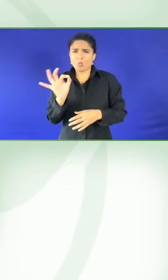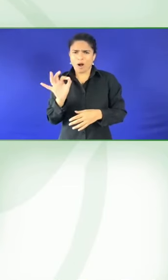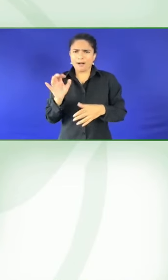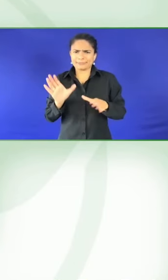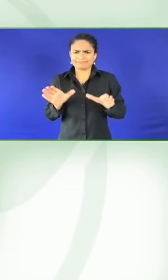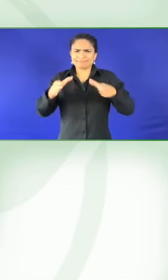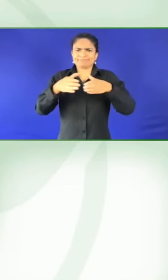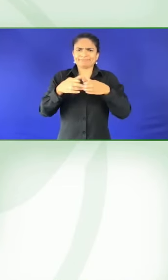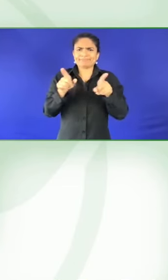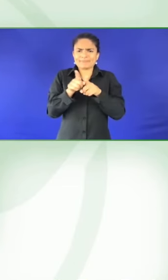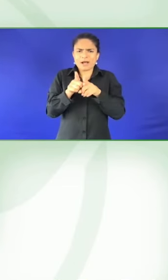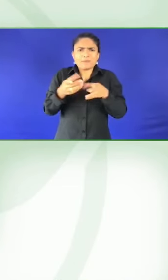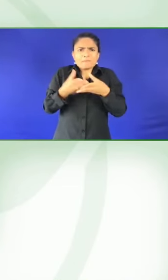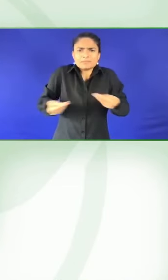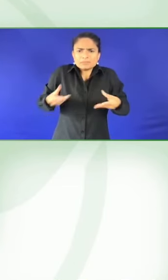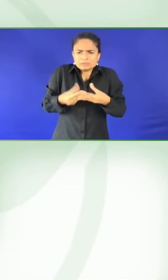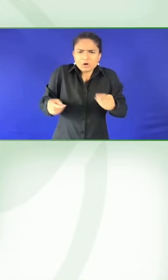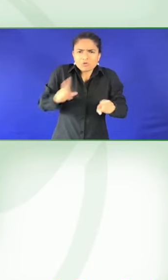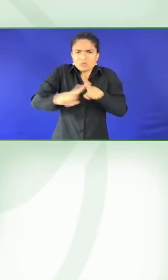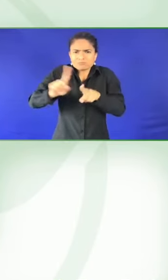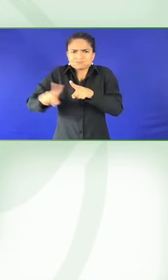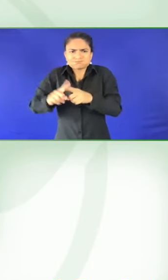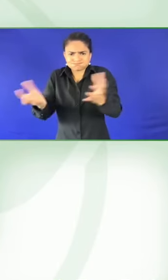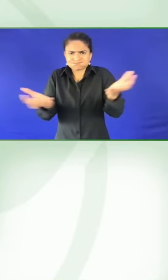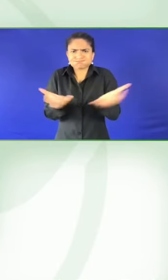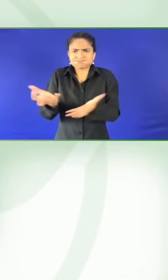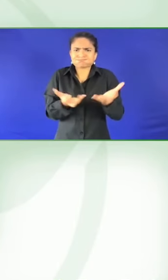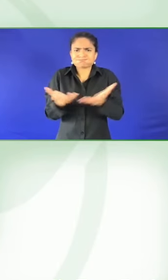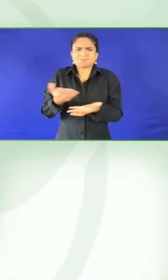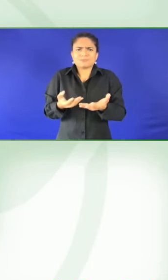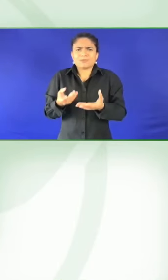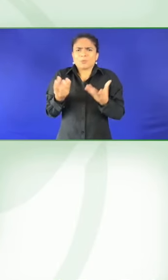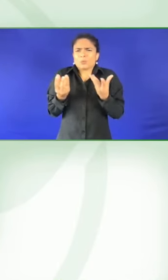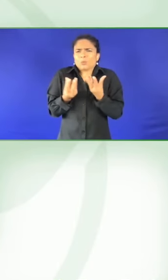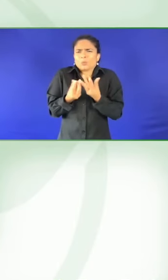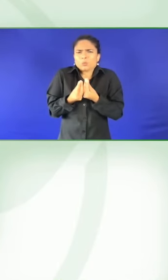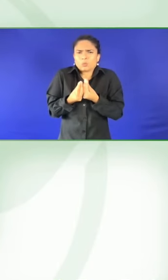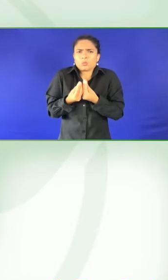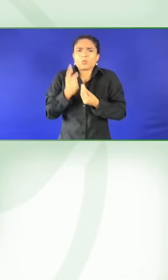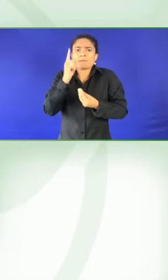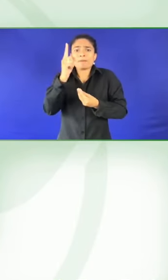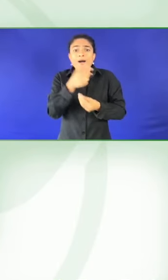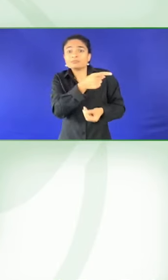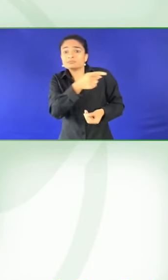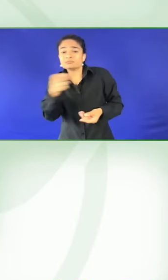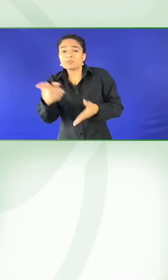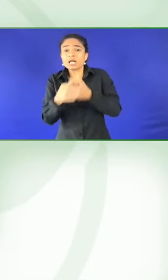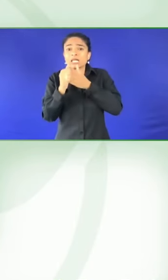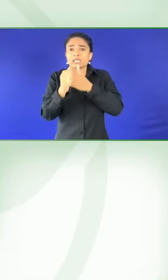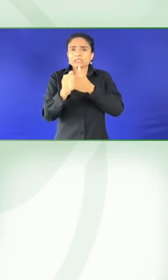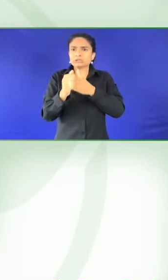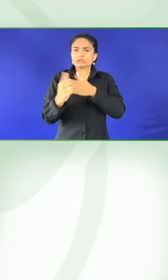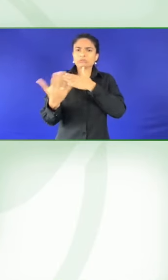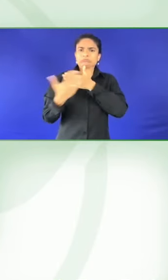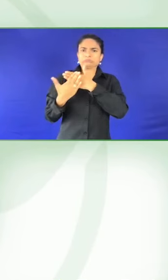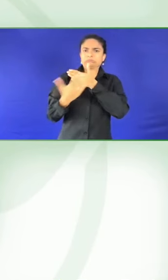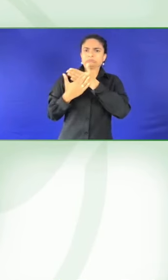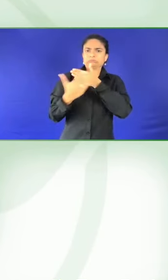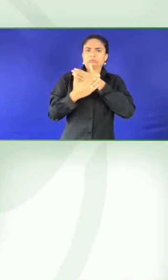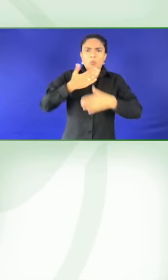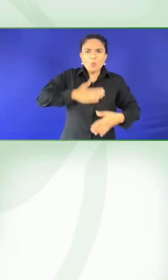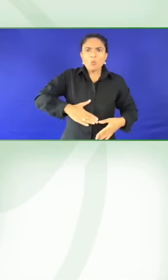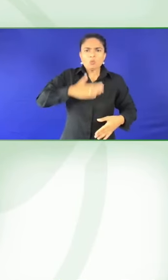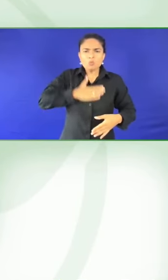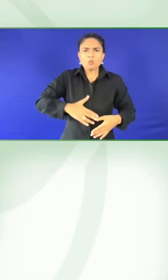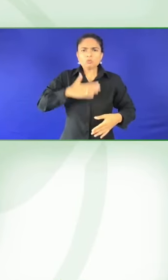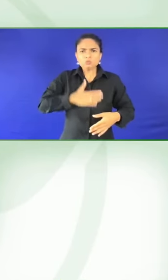us, it is a way to promote the language, to disseminate it, including to people who